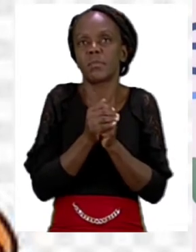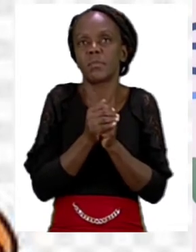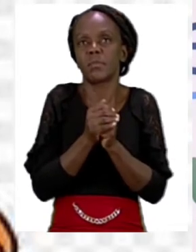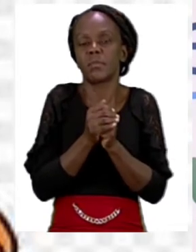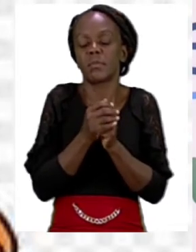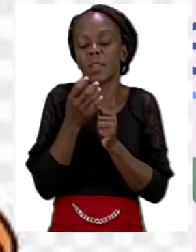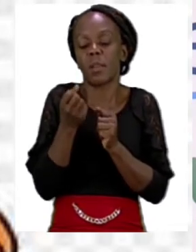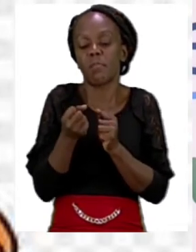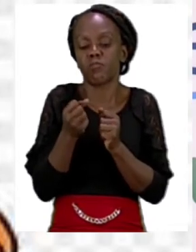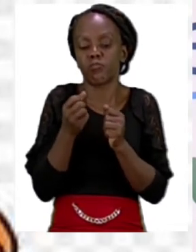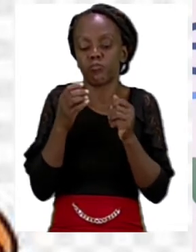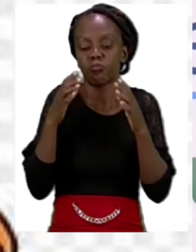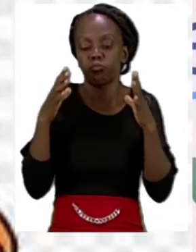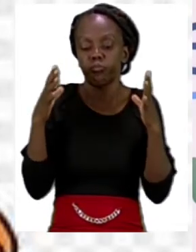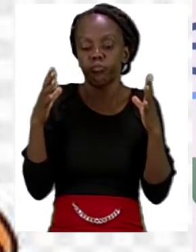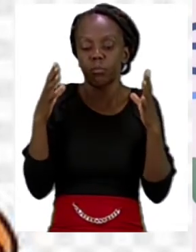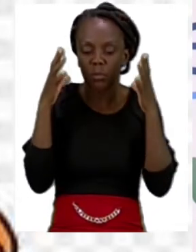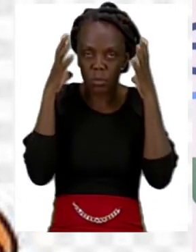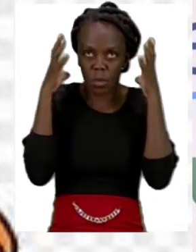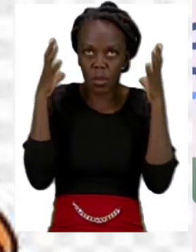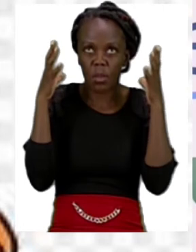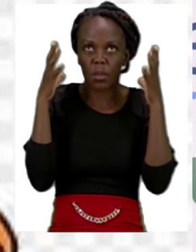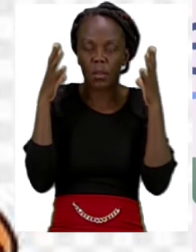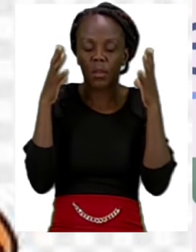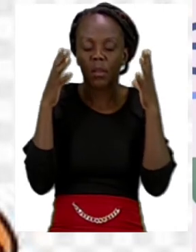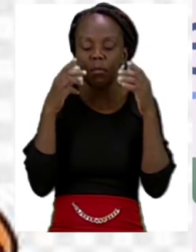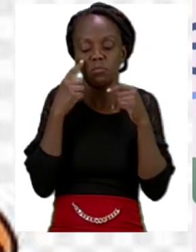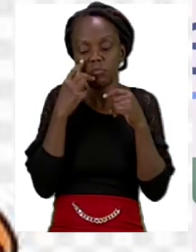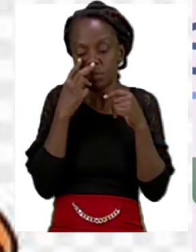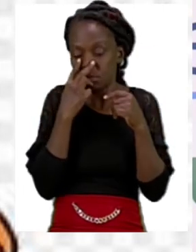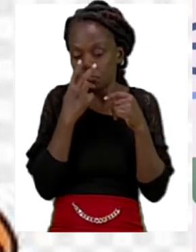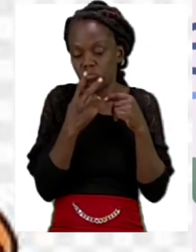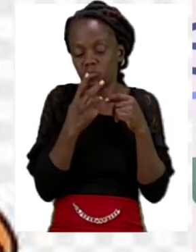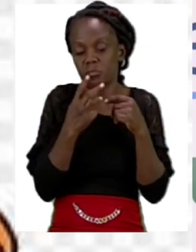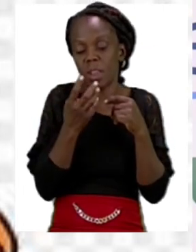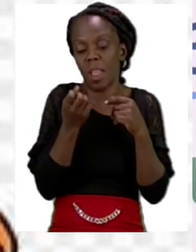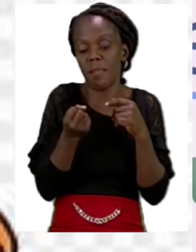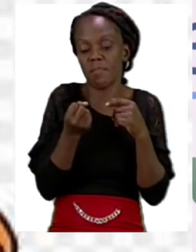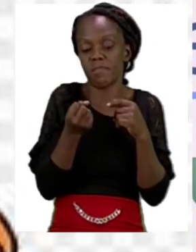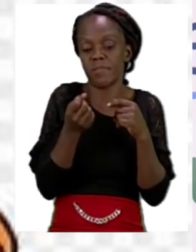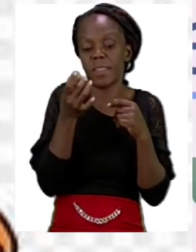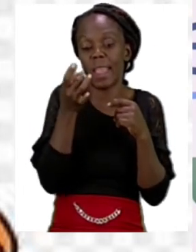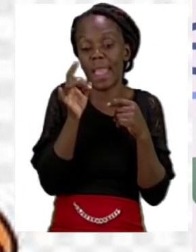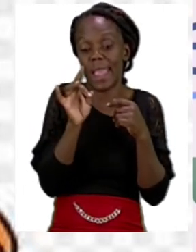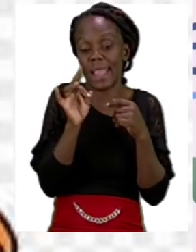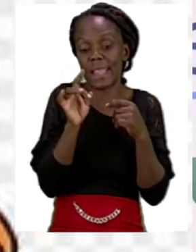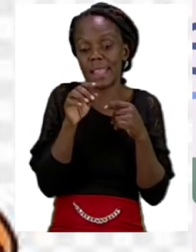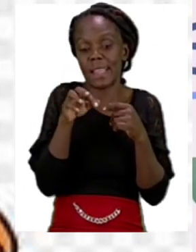head and it looks like it's got eight legs let's try and count them